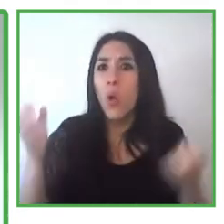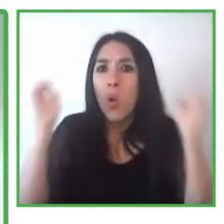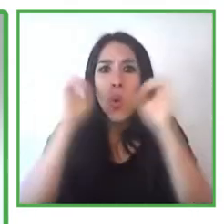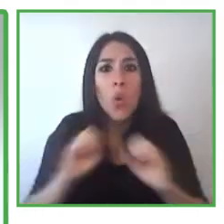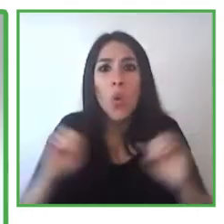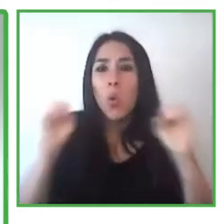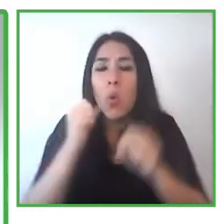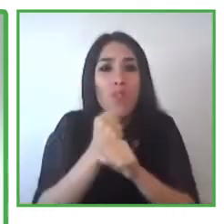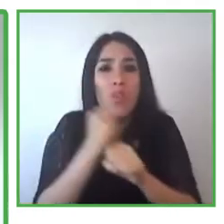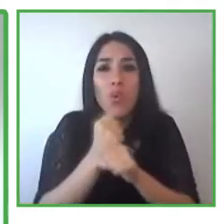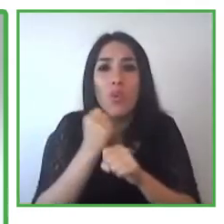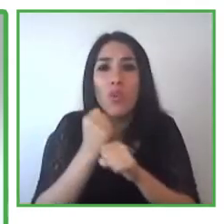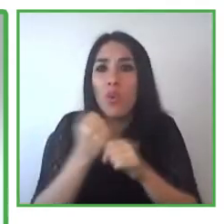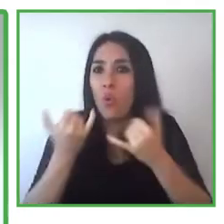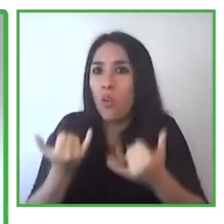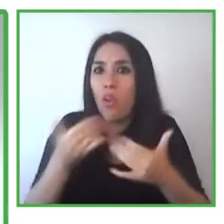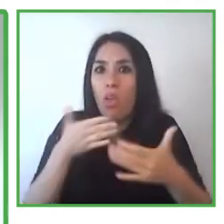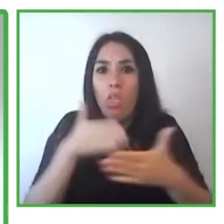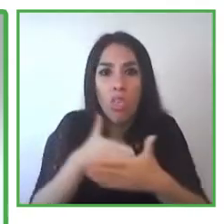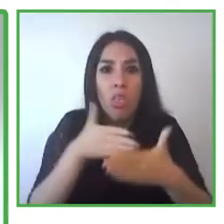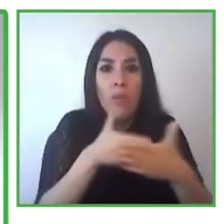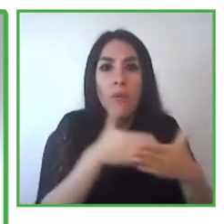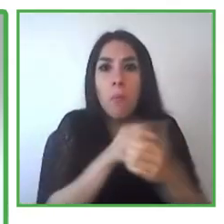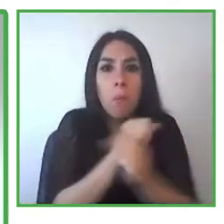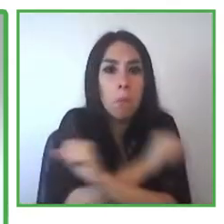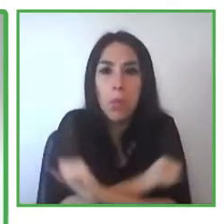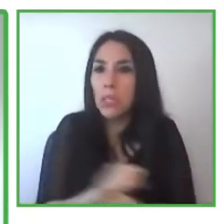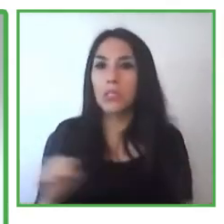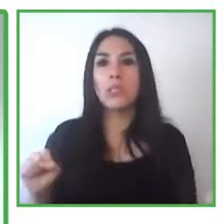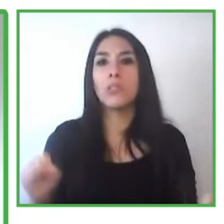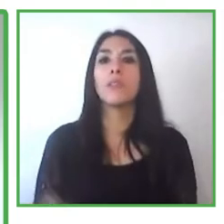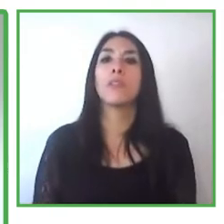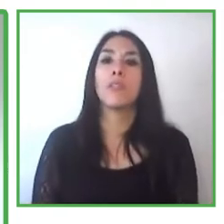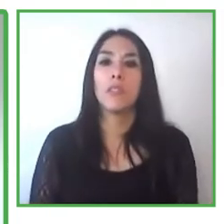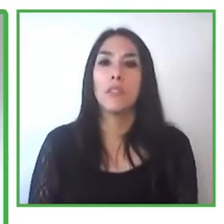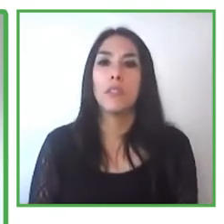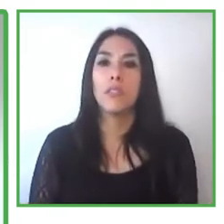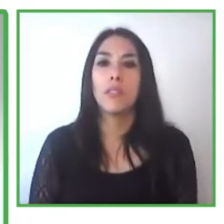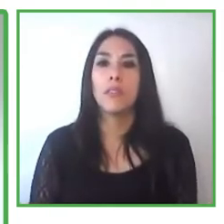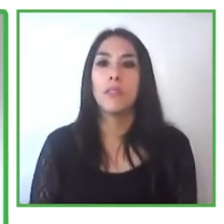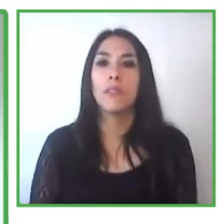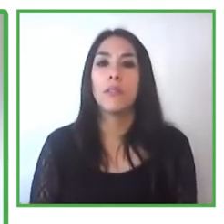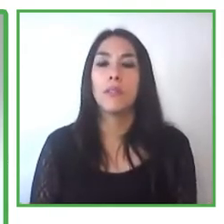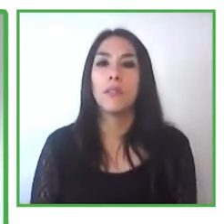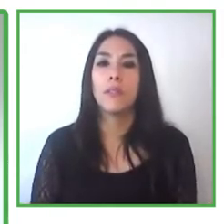with other people. Today, we have in Brazil